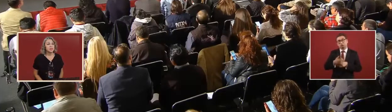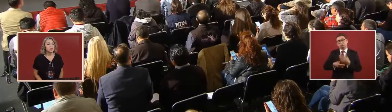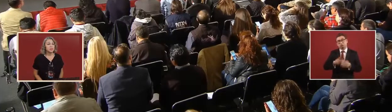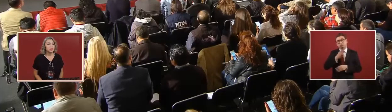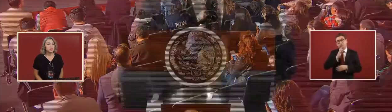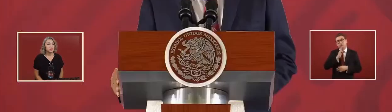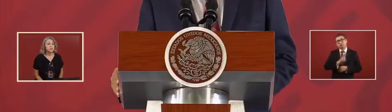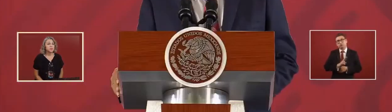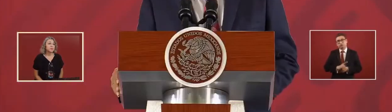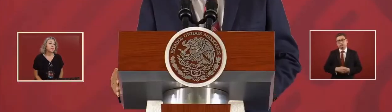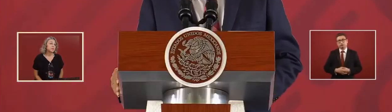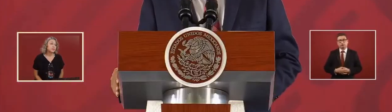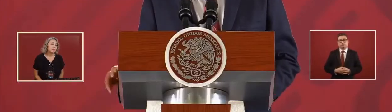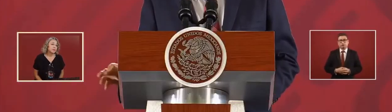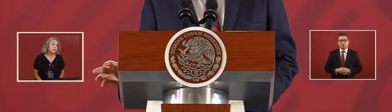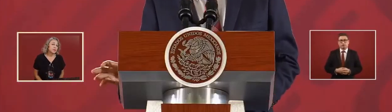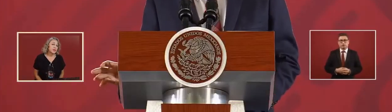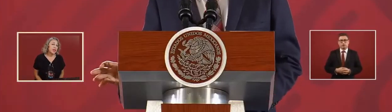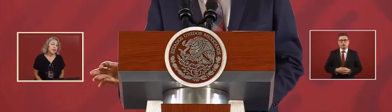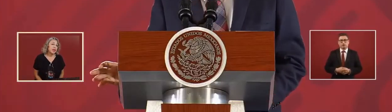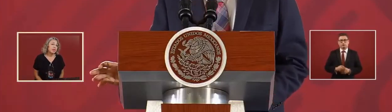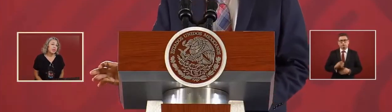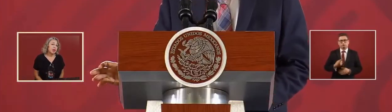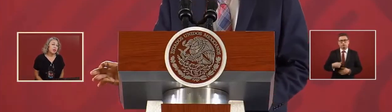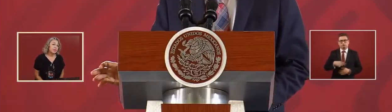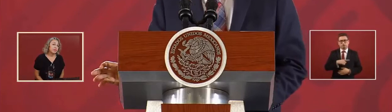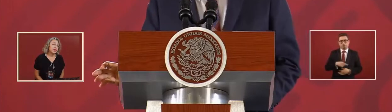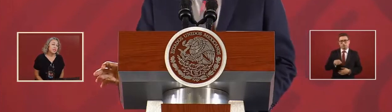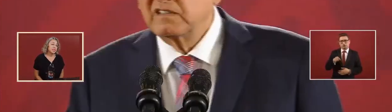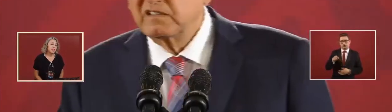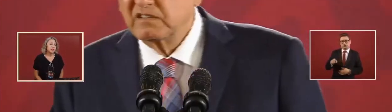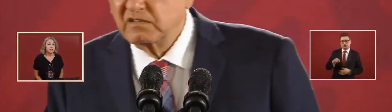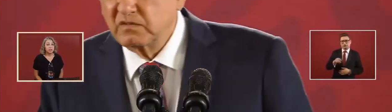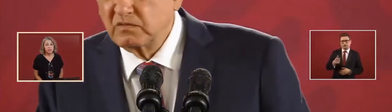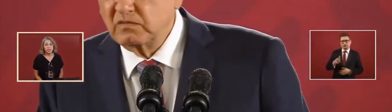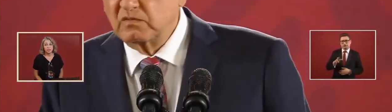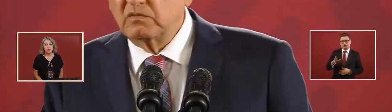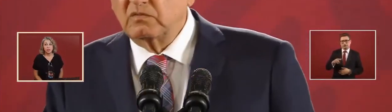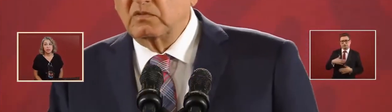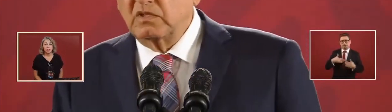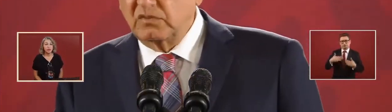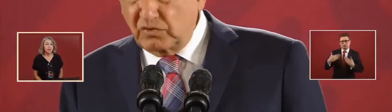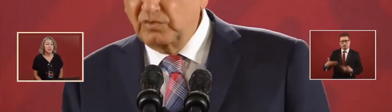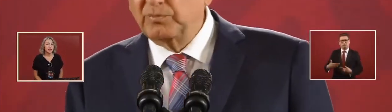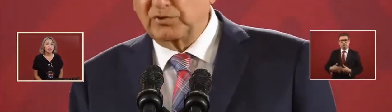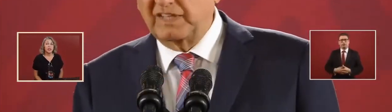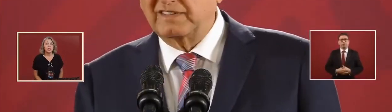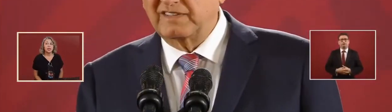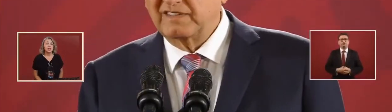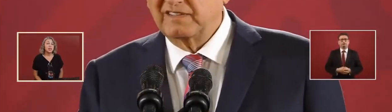And have confidence in the district attorney that it's important.